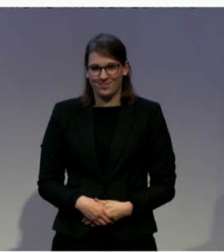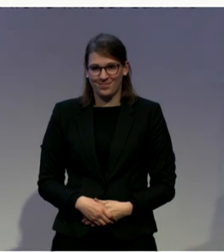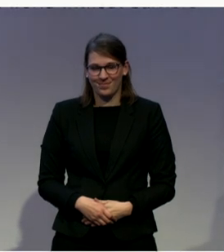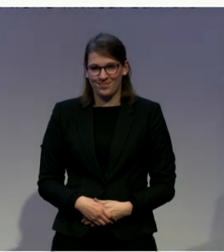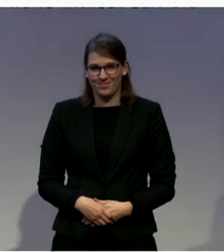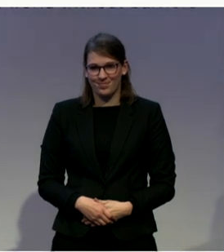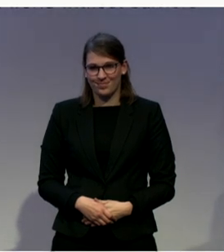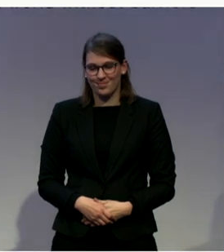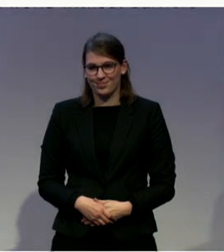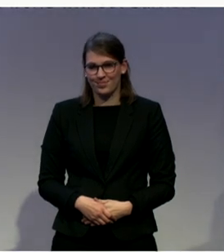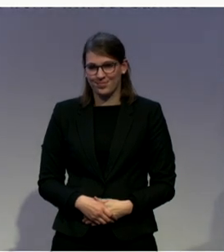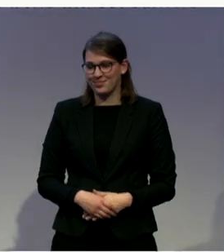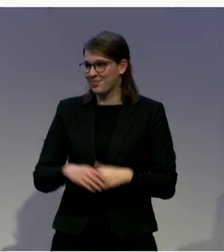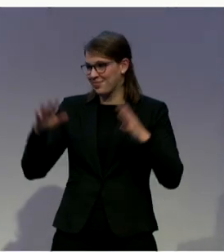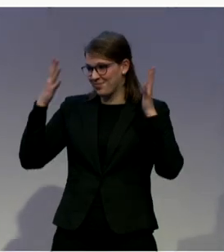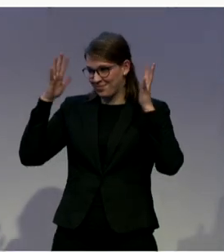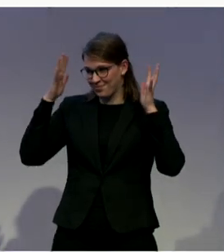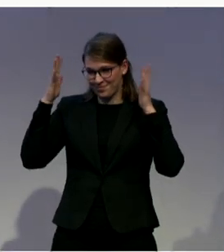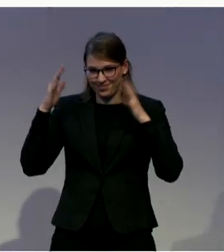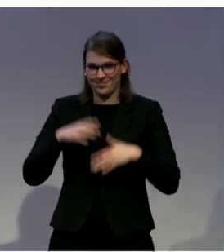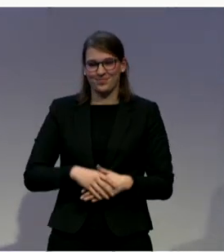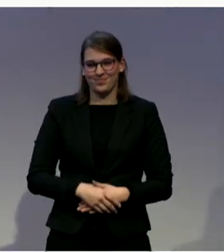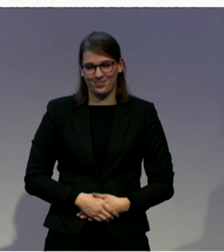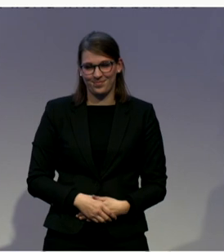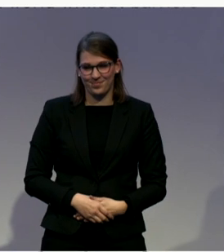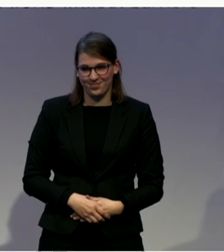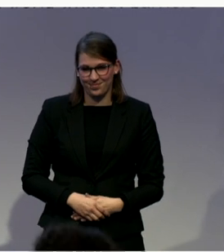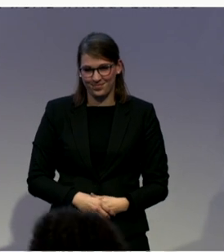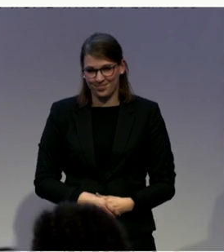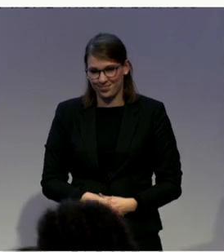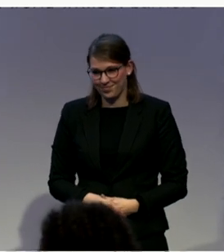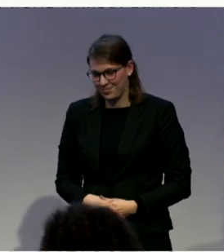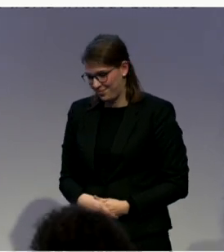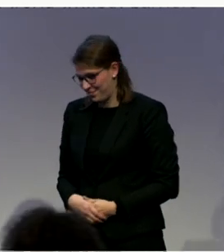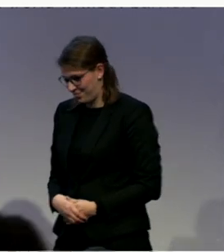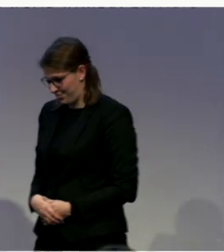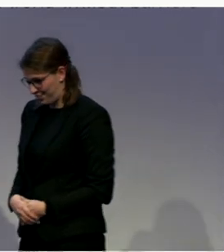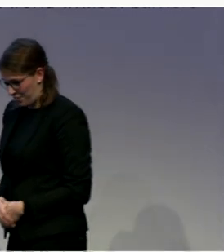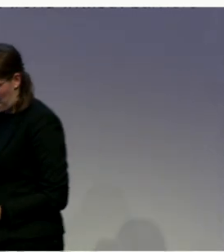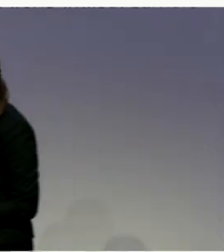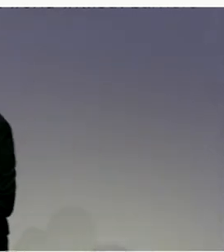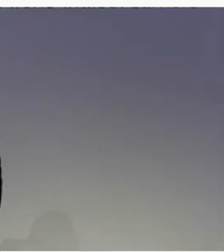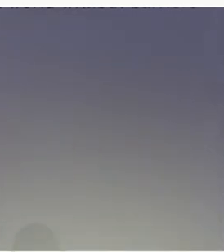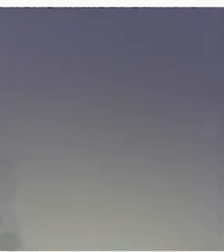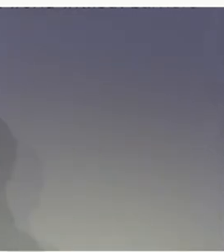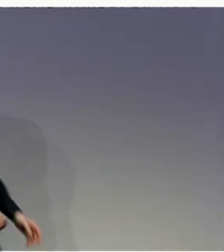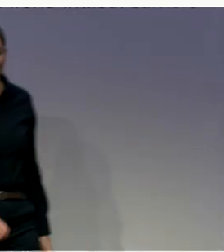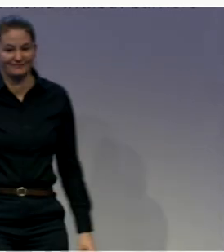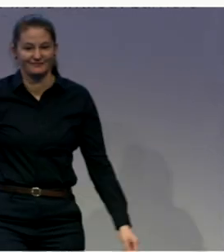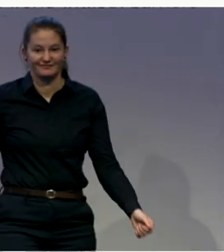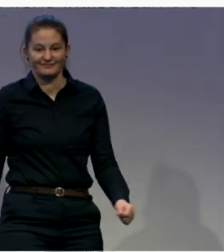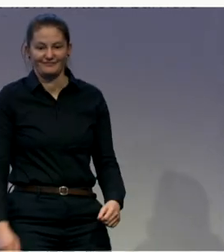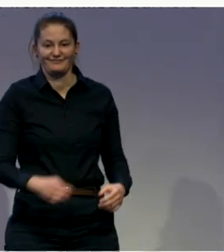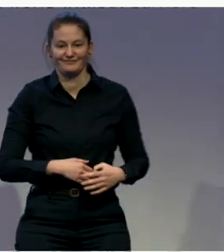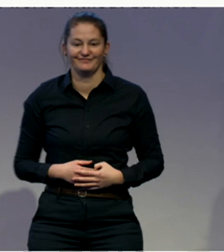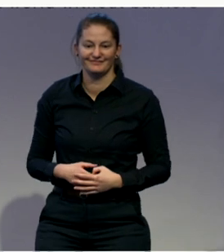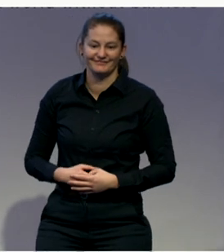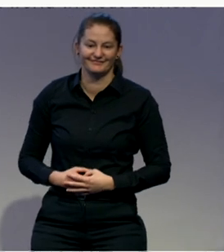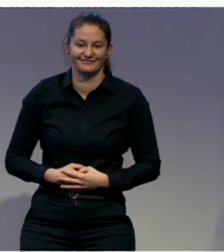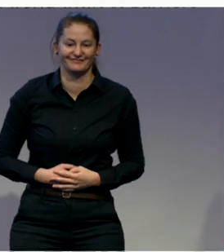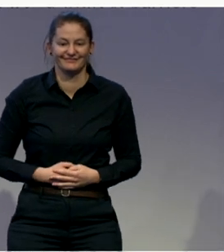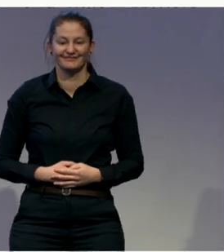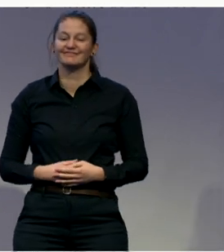very